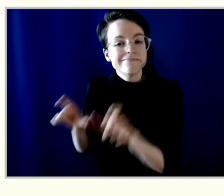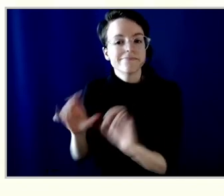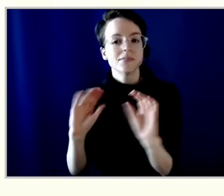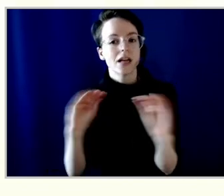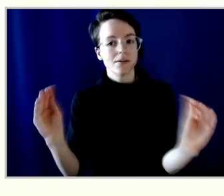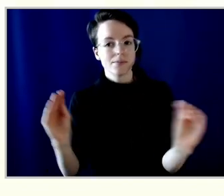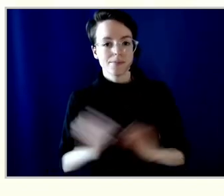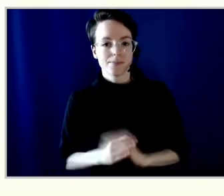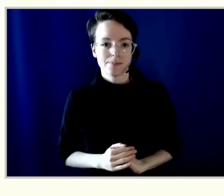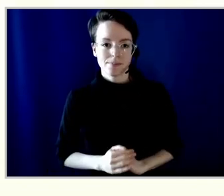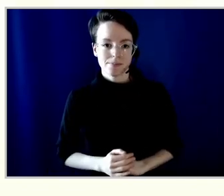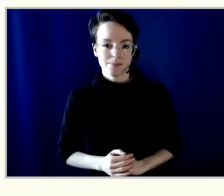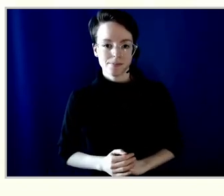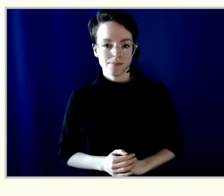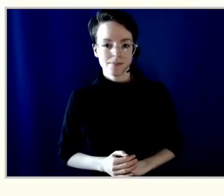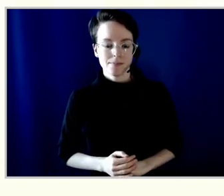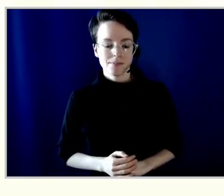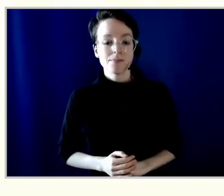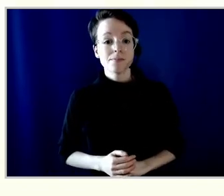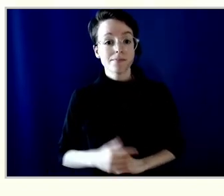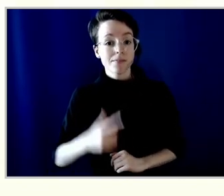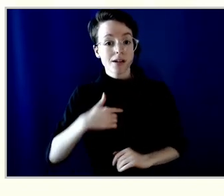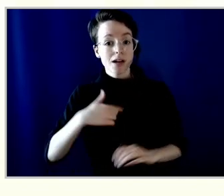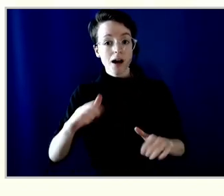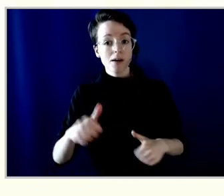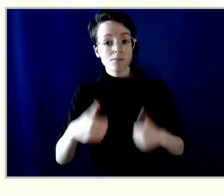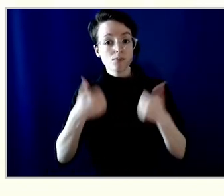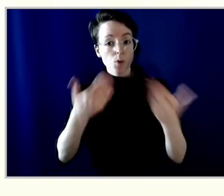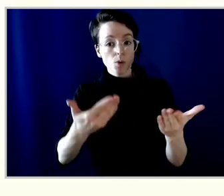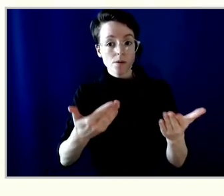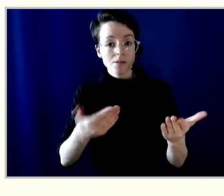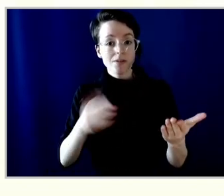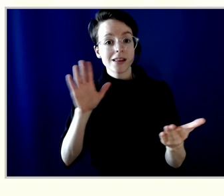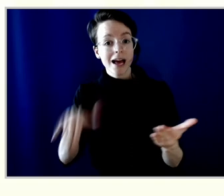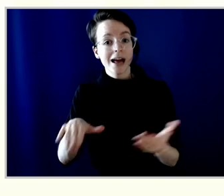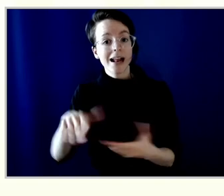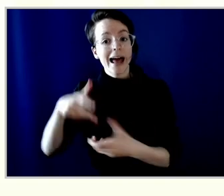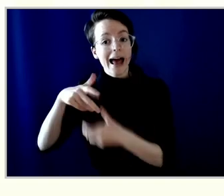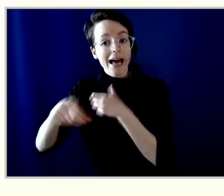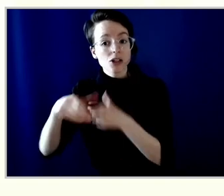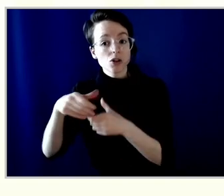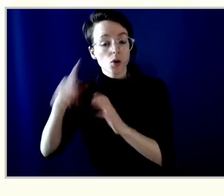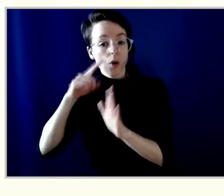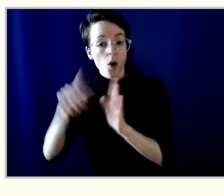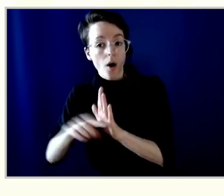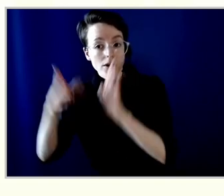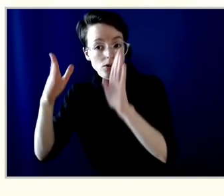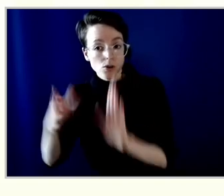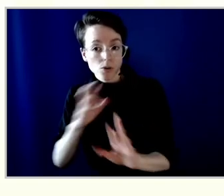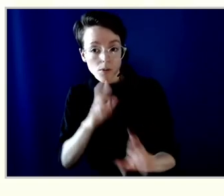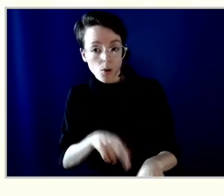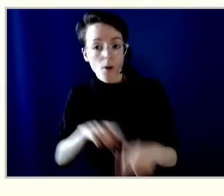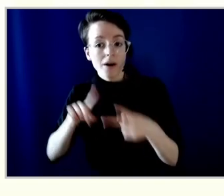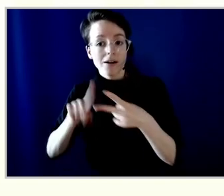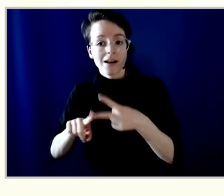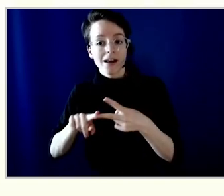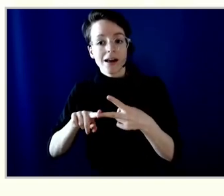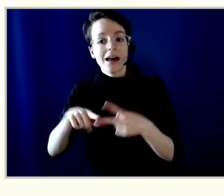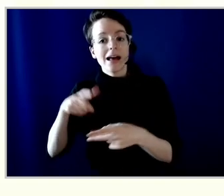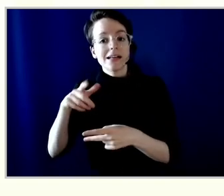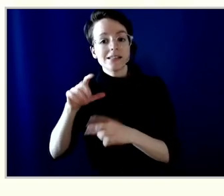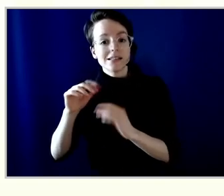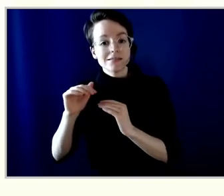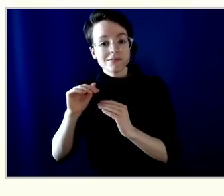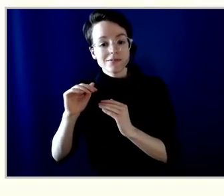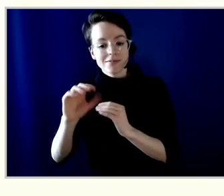I move that external auditors report and the sustainability assurance providers report for the year ended December